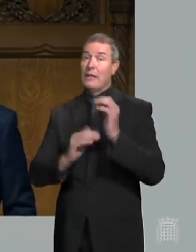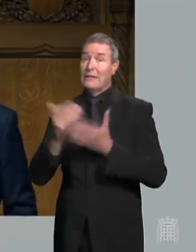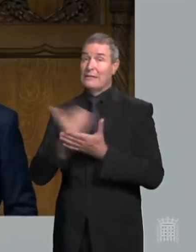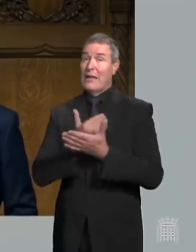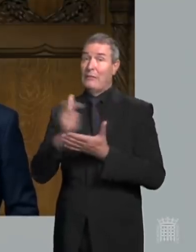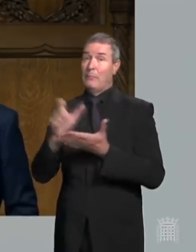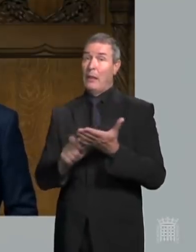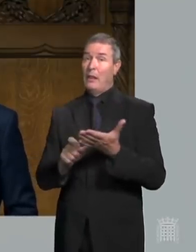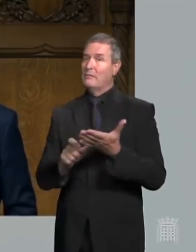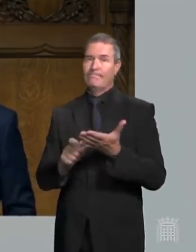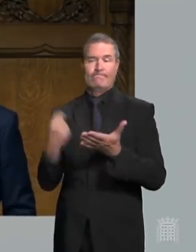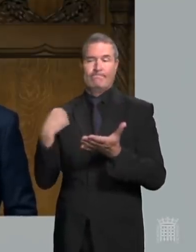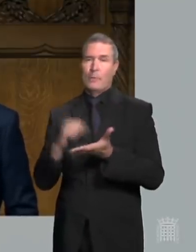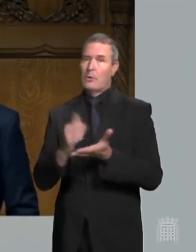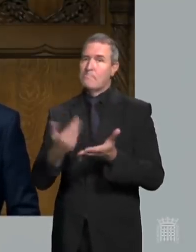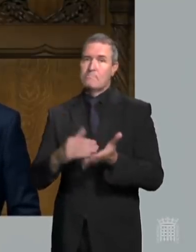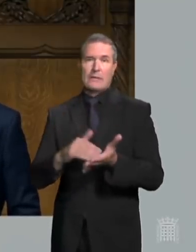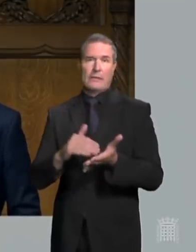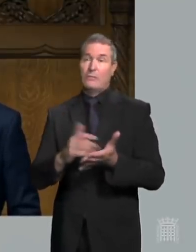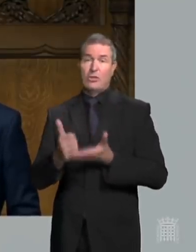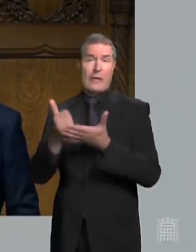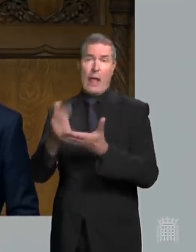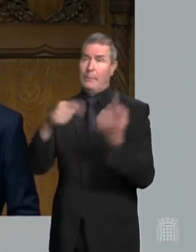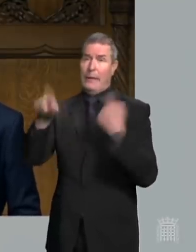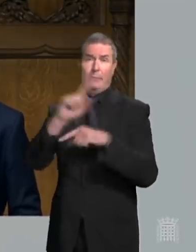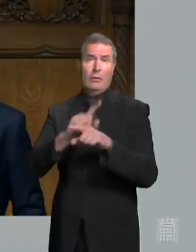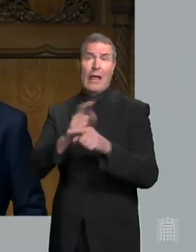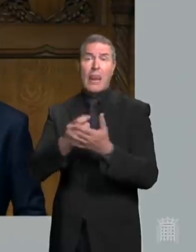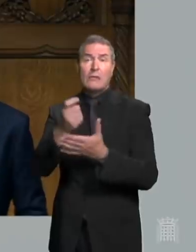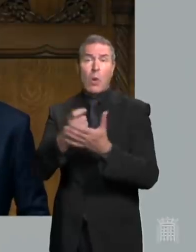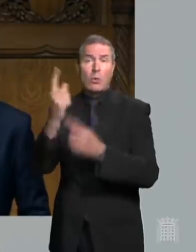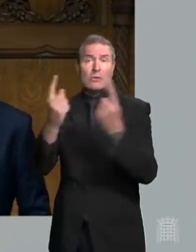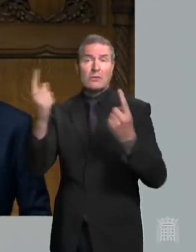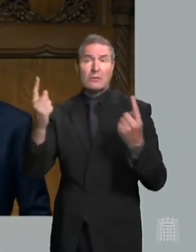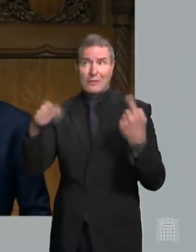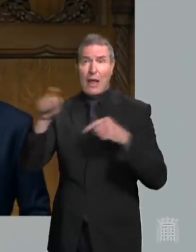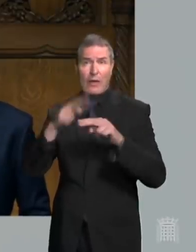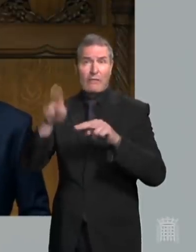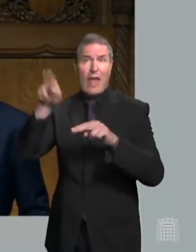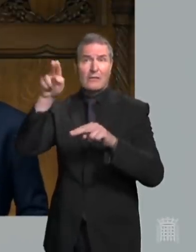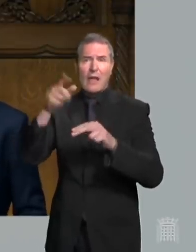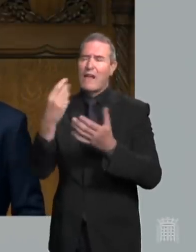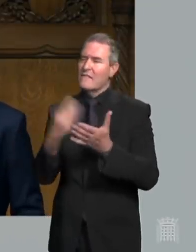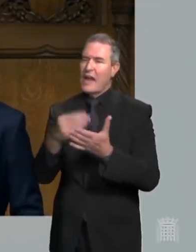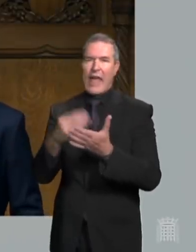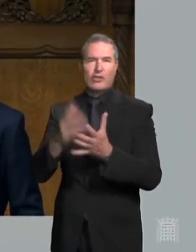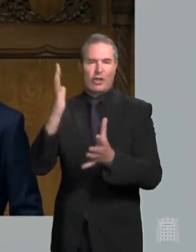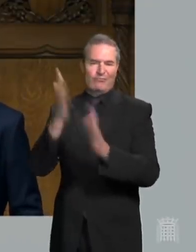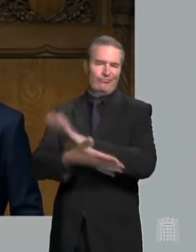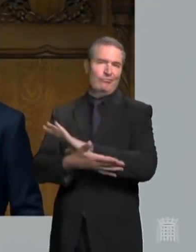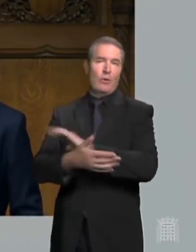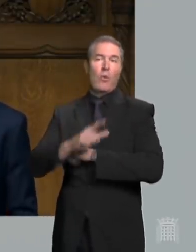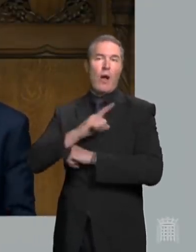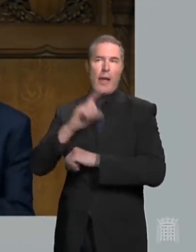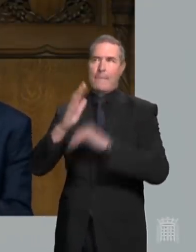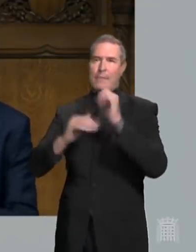on Monday does little to help the hundreds of thousands of leaseholders who right now face financial ruin as a result of the building